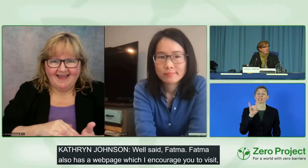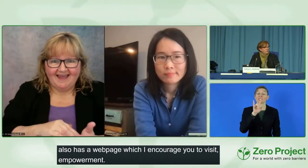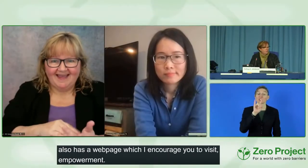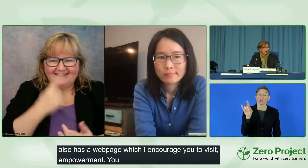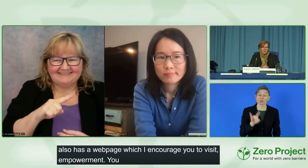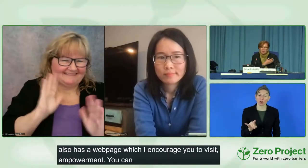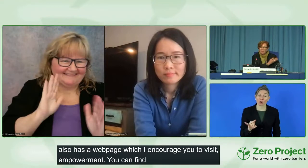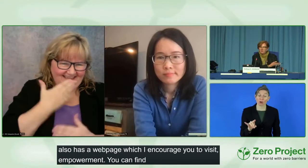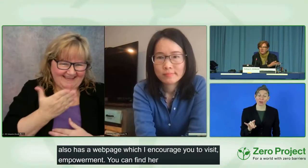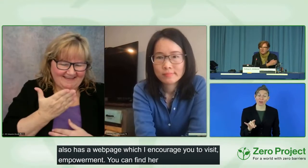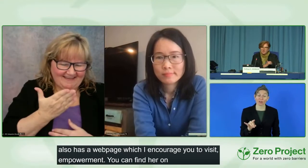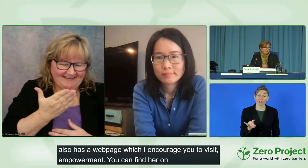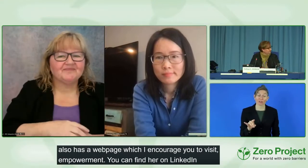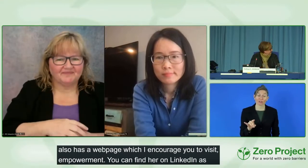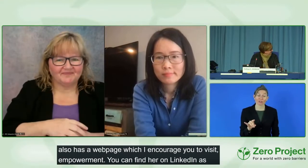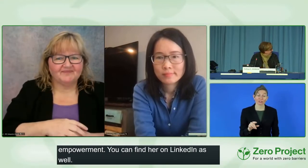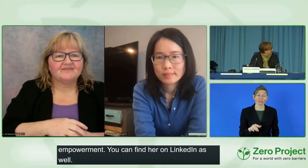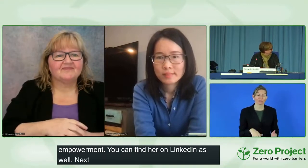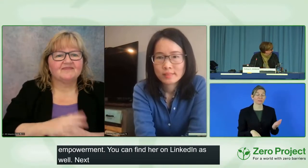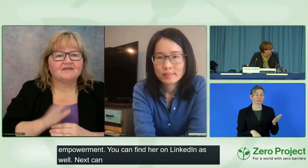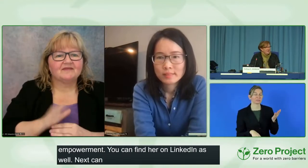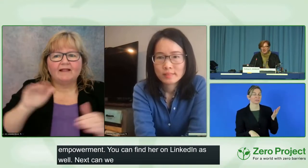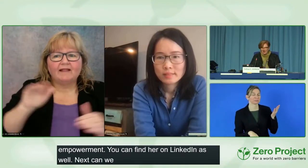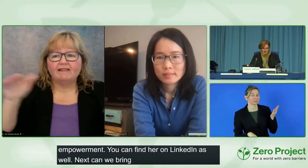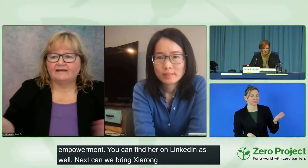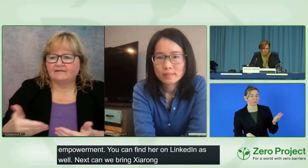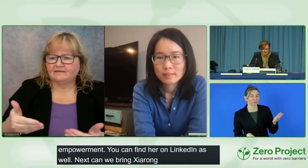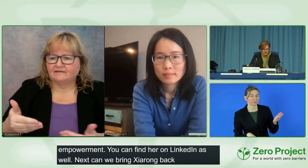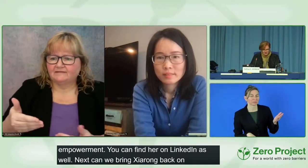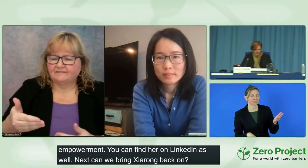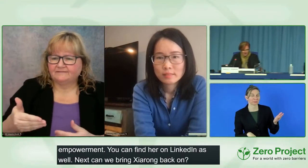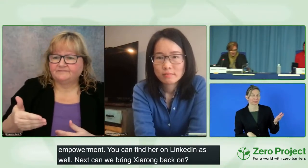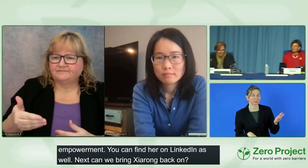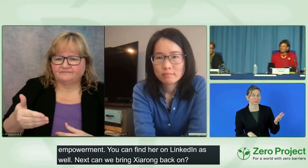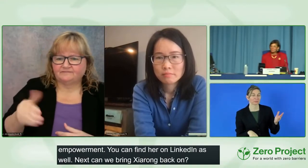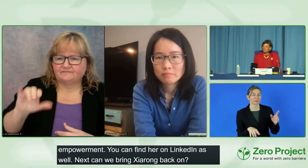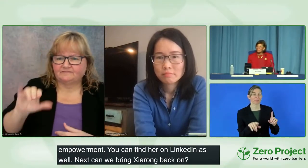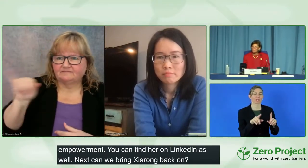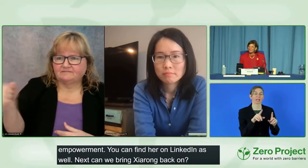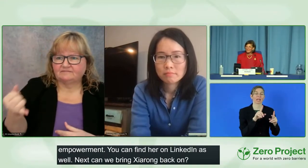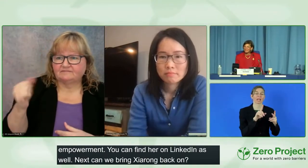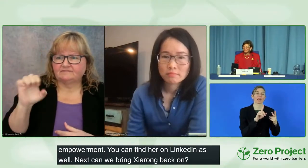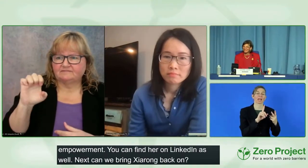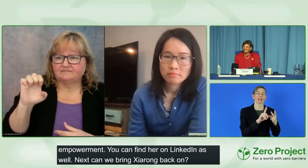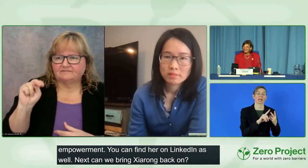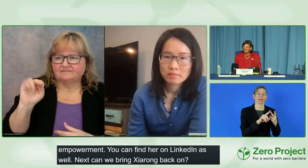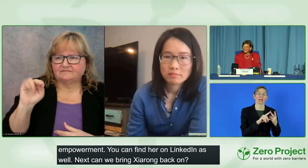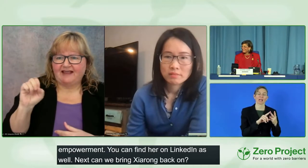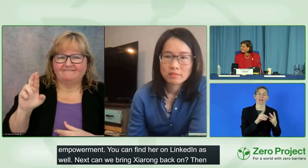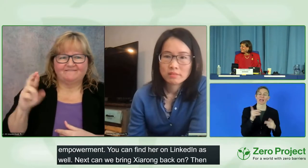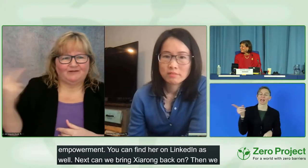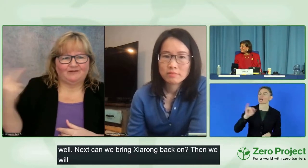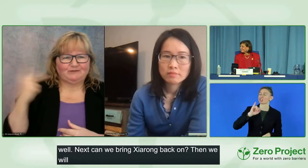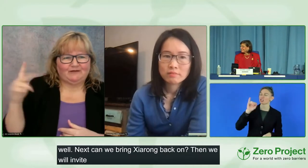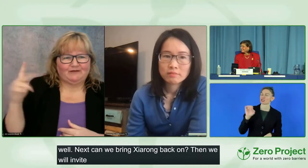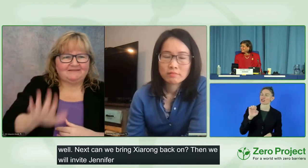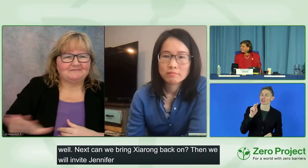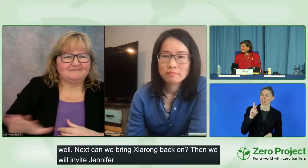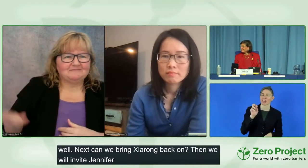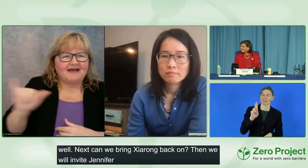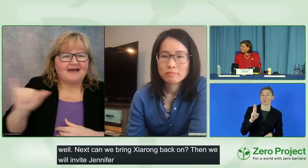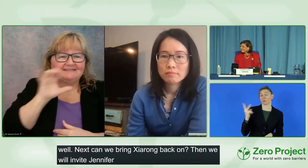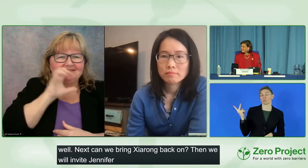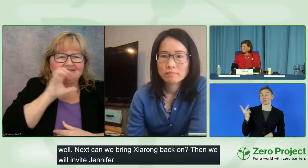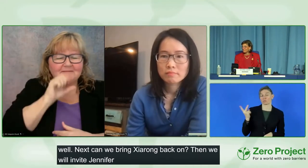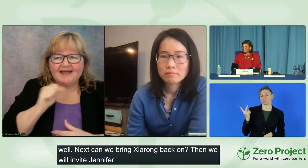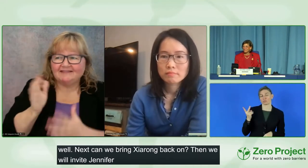Thank you. Then we will, uh, invite Jennifer, please. Uh, Jennifer and I are about the same age and so invited her to this panel to